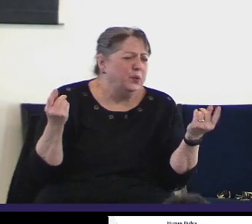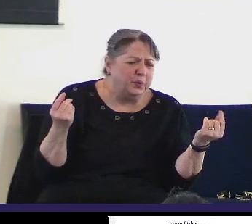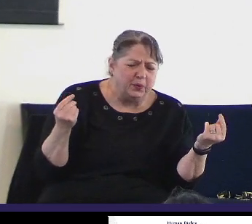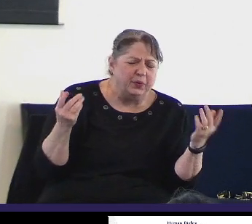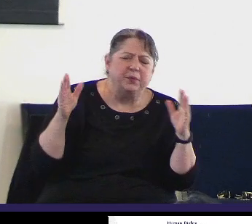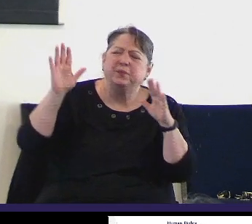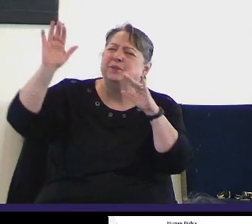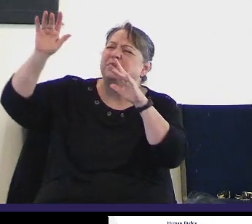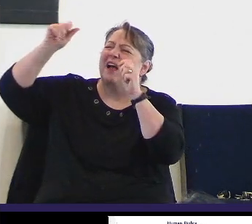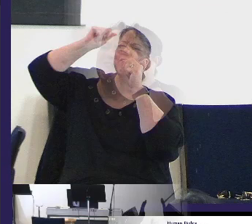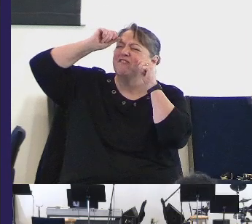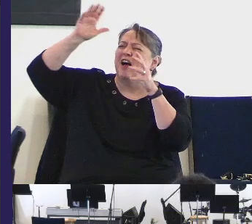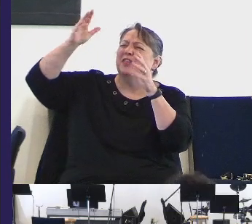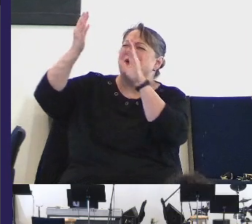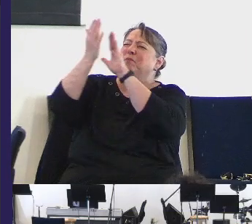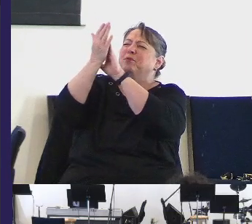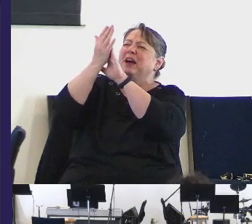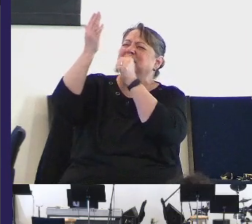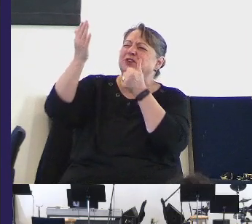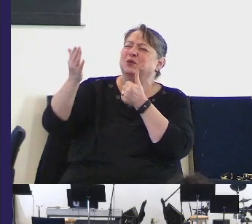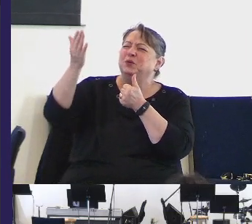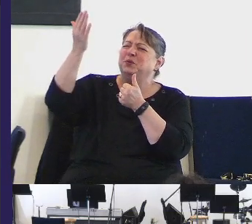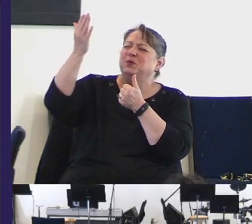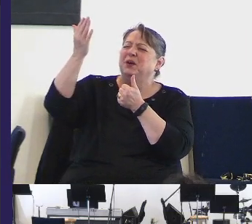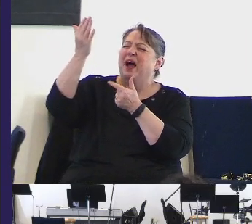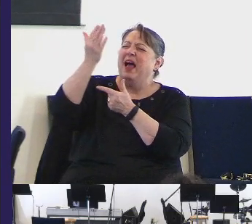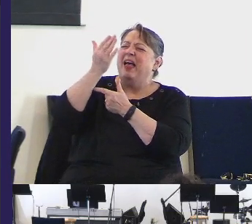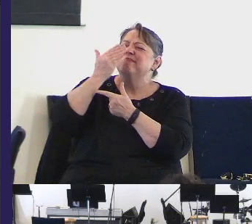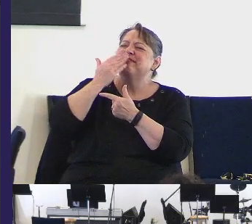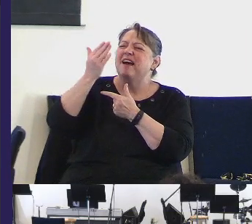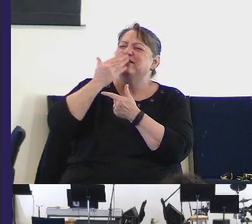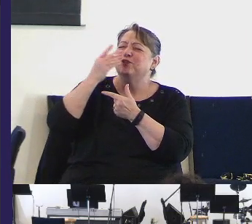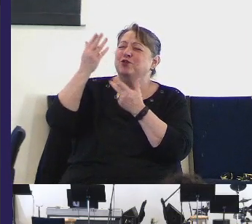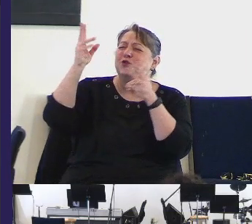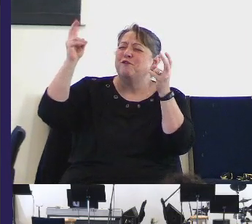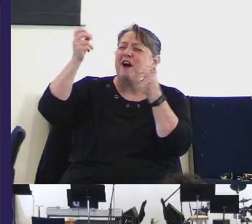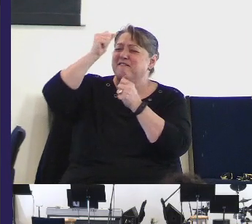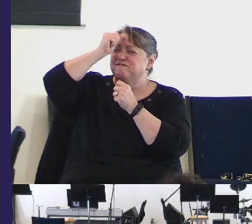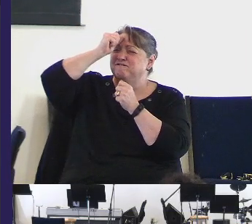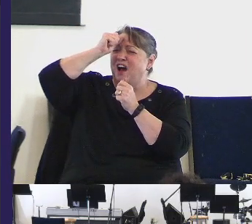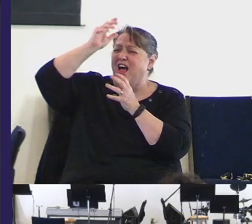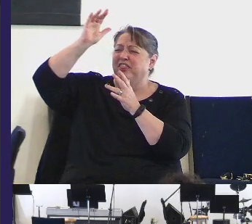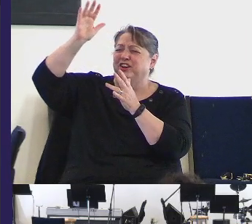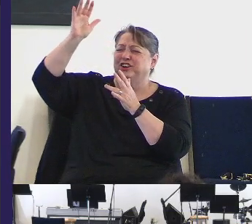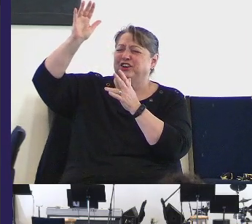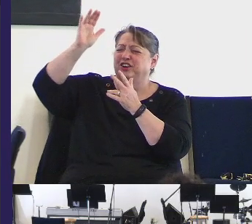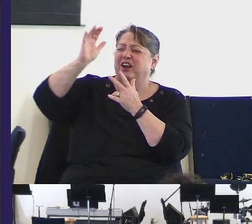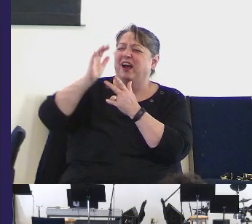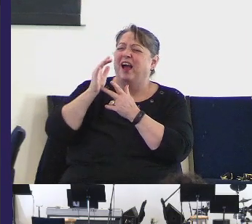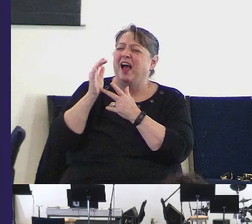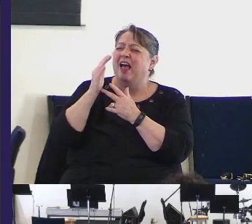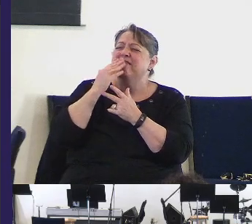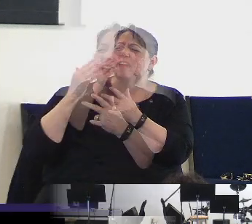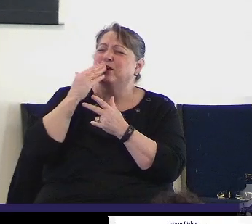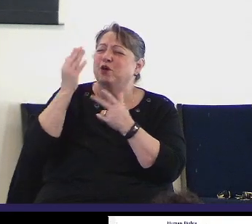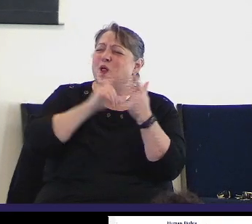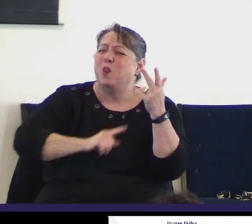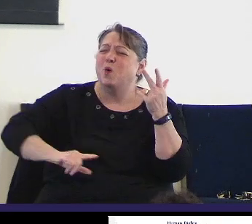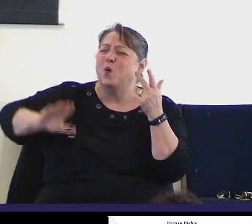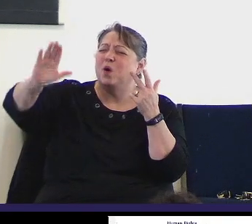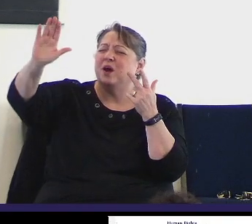Father, we praise You and we thank You for being the Father. We praise You and thank You for being Lord.